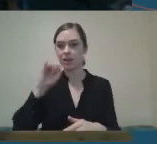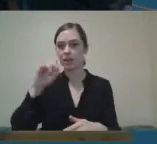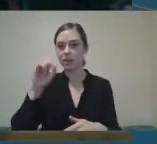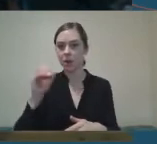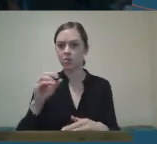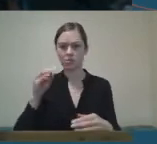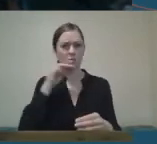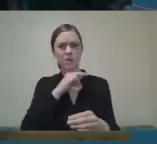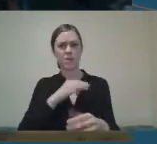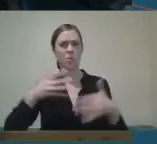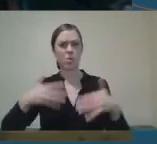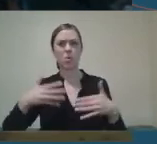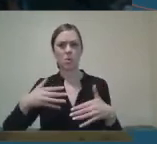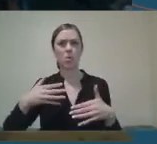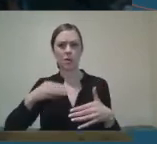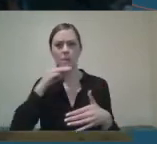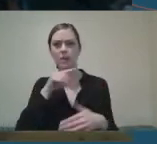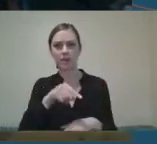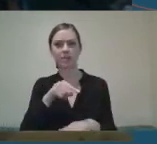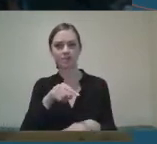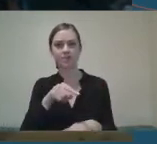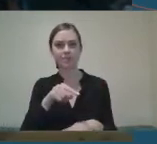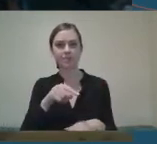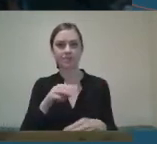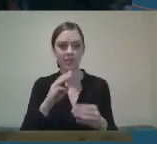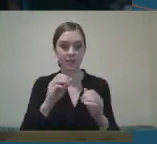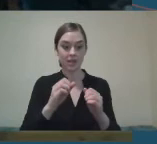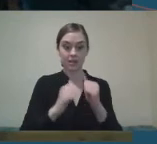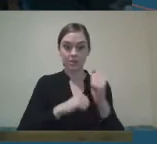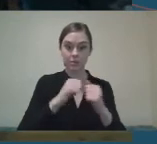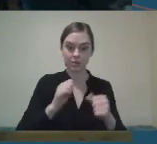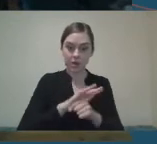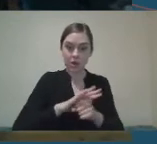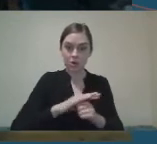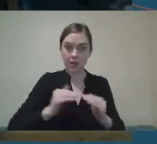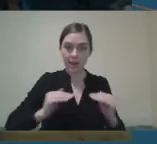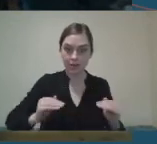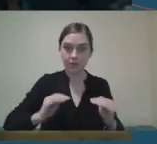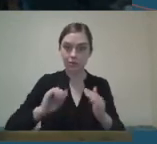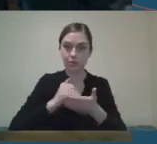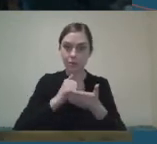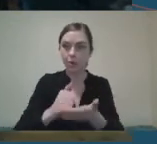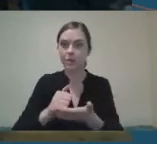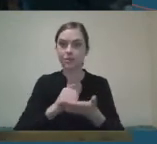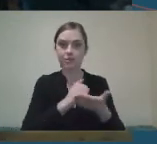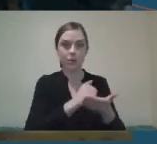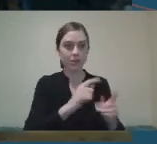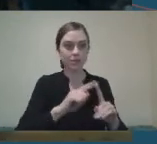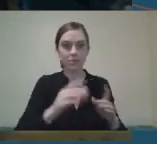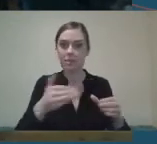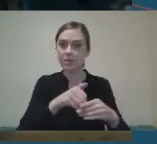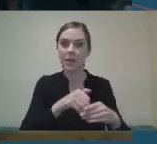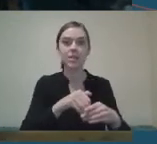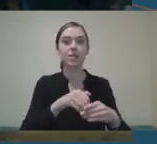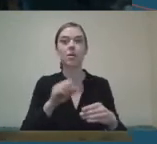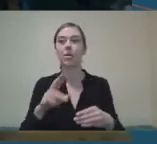It's essential. It's a critical part of the infrastructure at local level for supporting participation, whether that